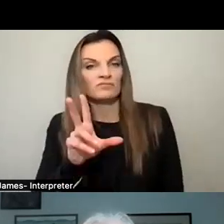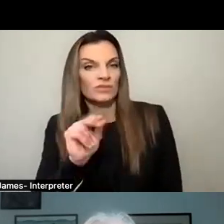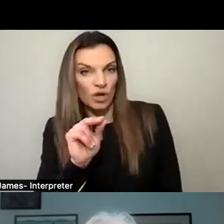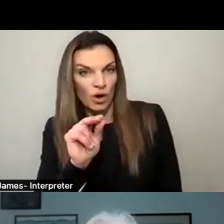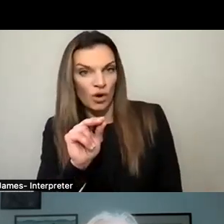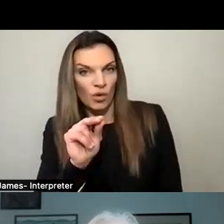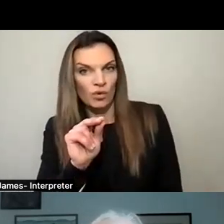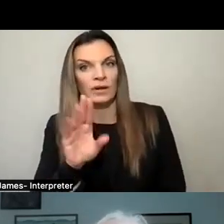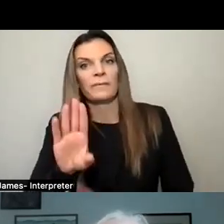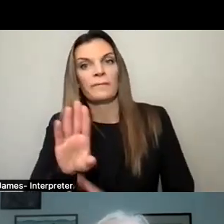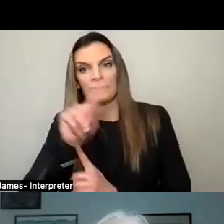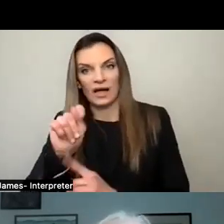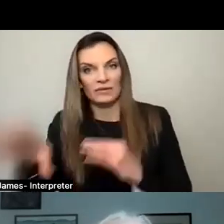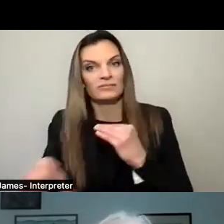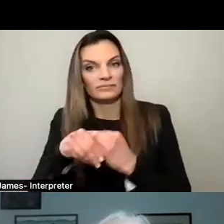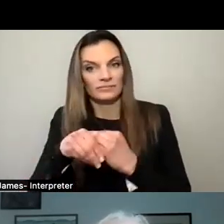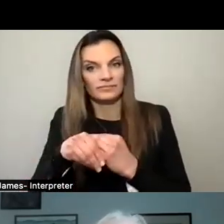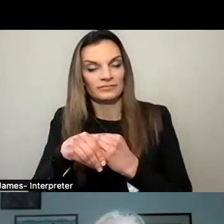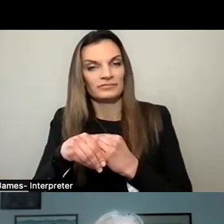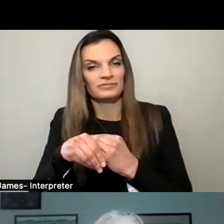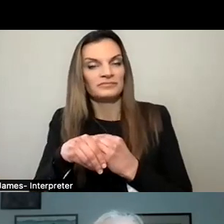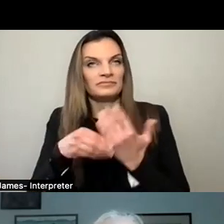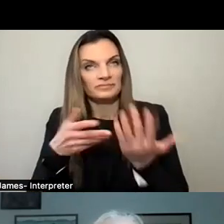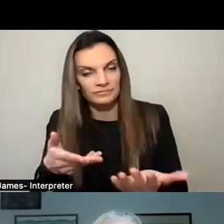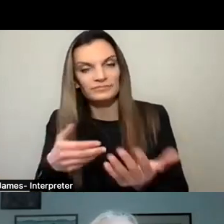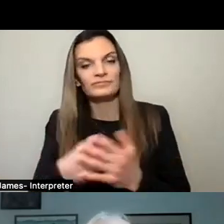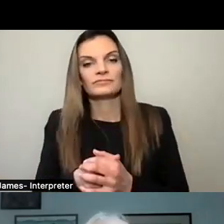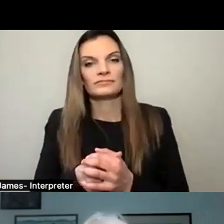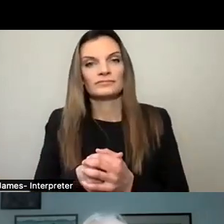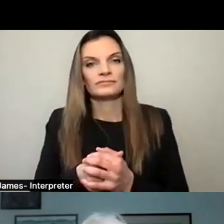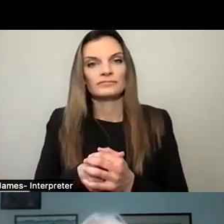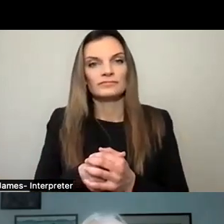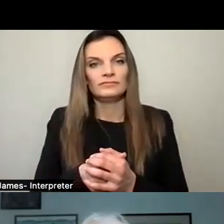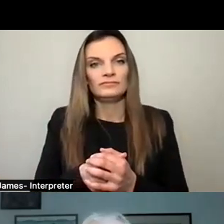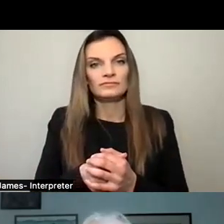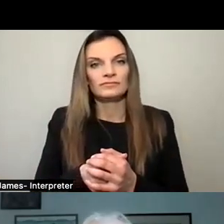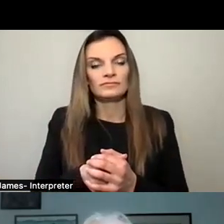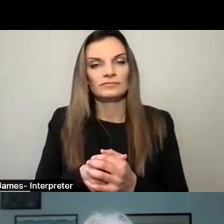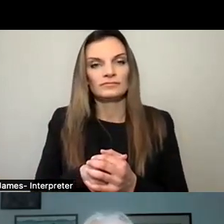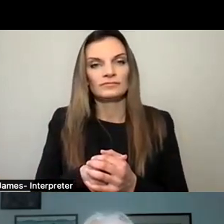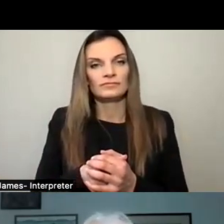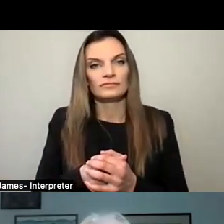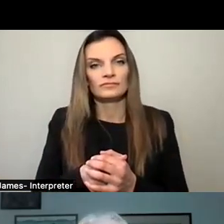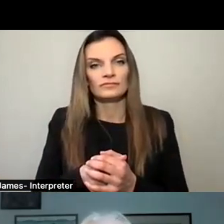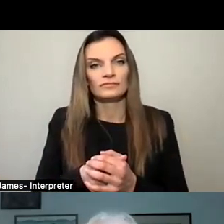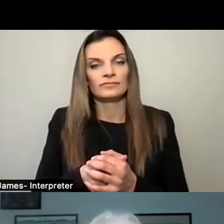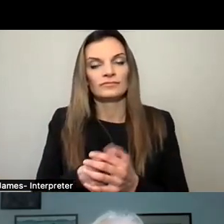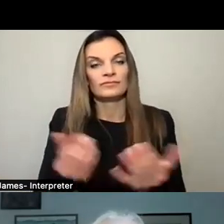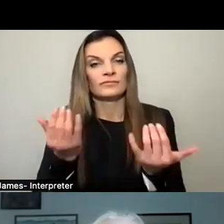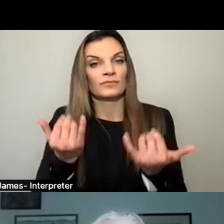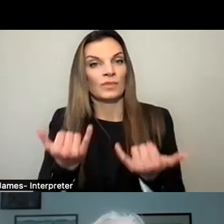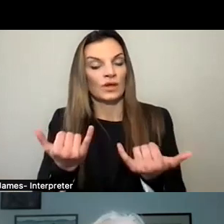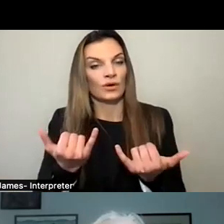but as opposed to yes, but. The current ability